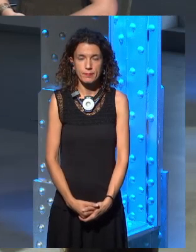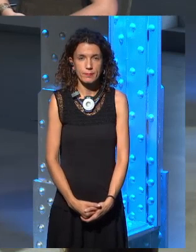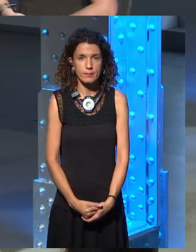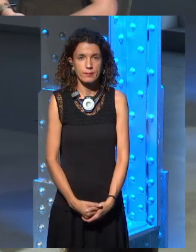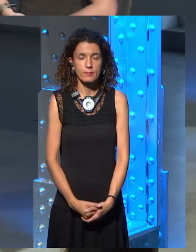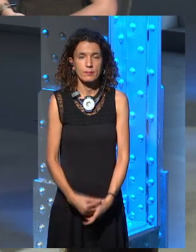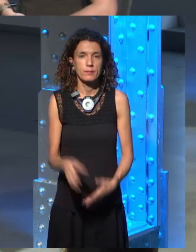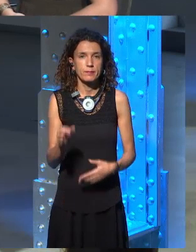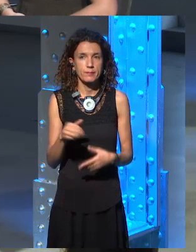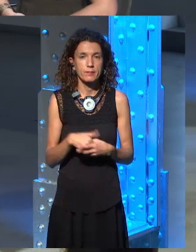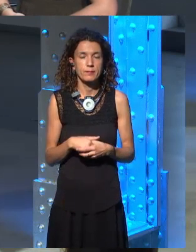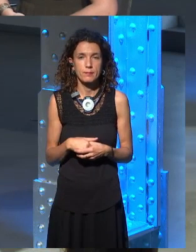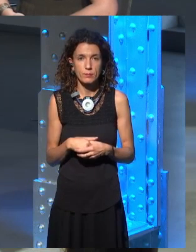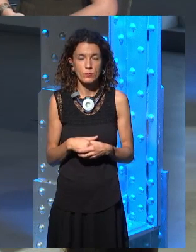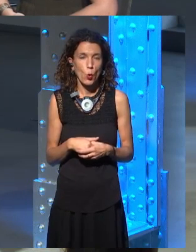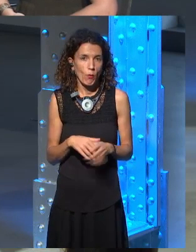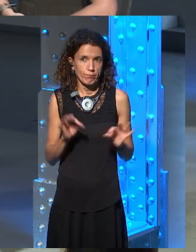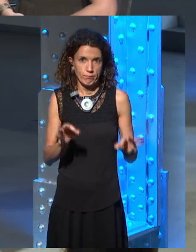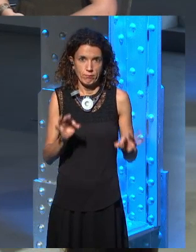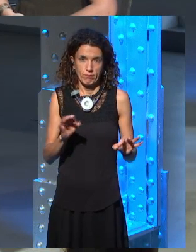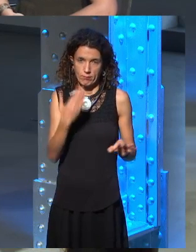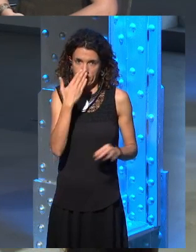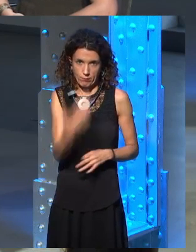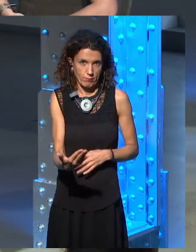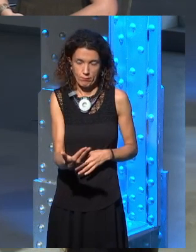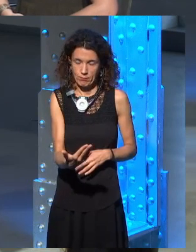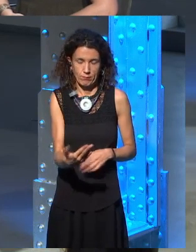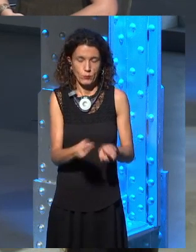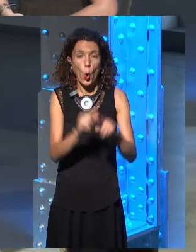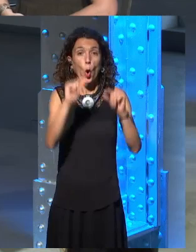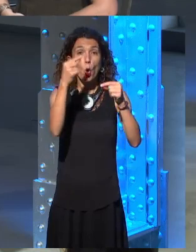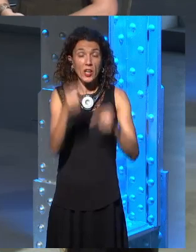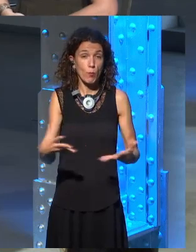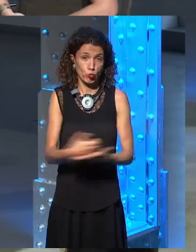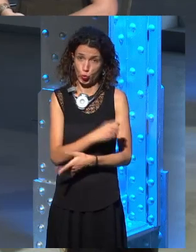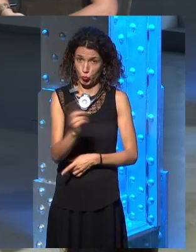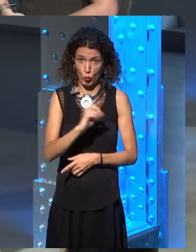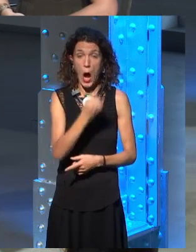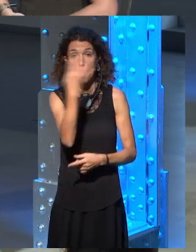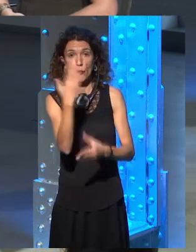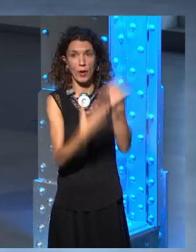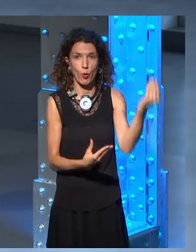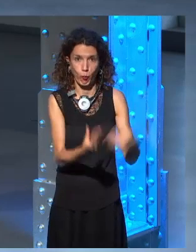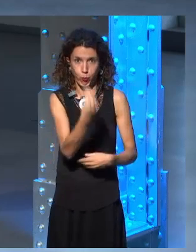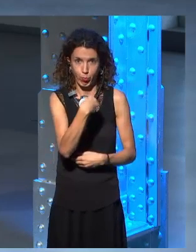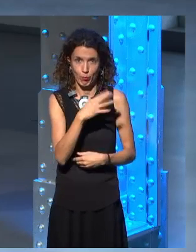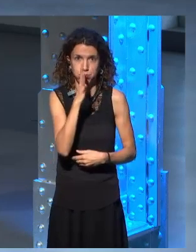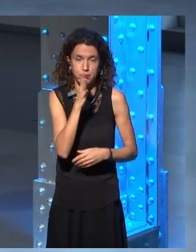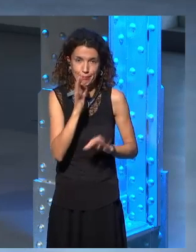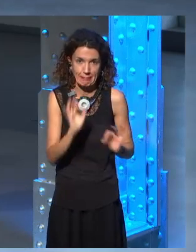to some degree, I have to admit, we didn't entirely solve it. There are things that got, I mean, George's contributions